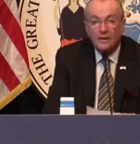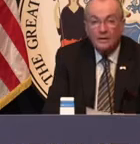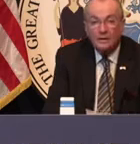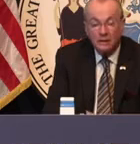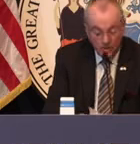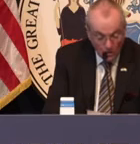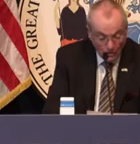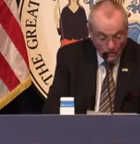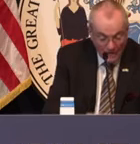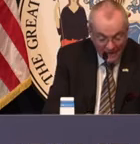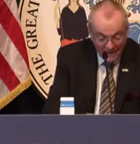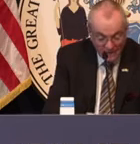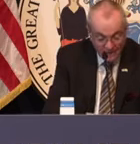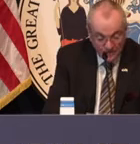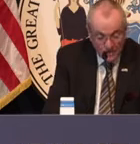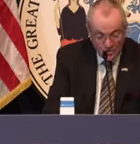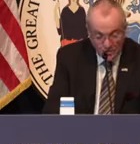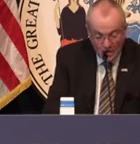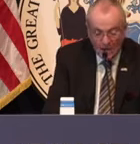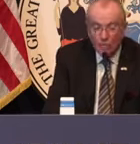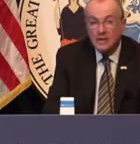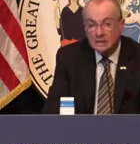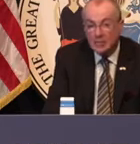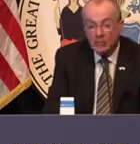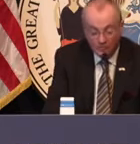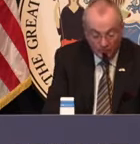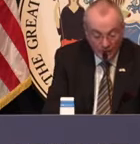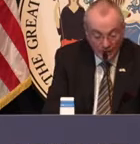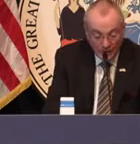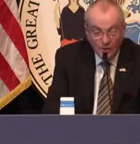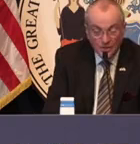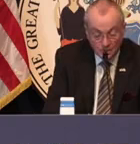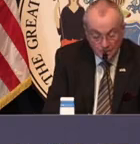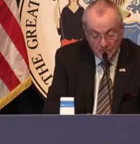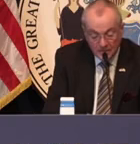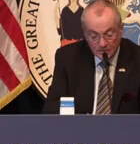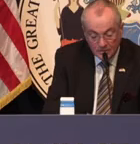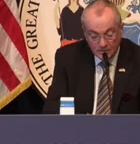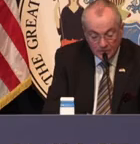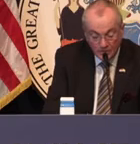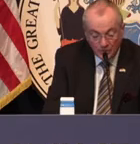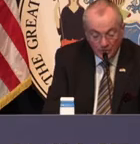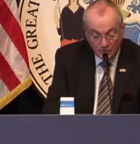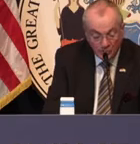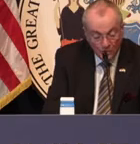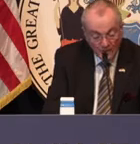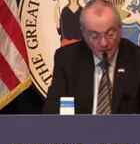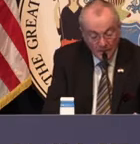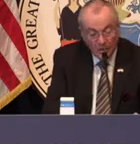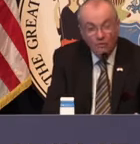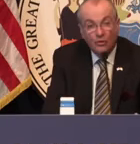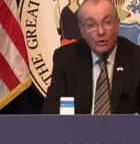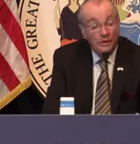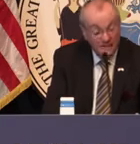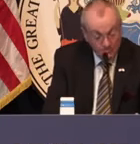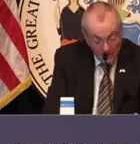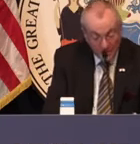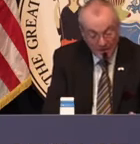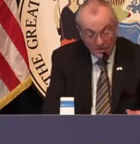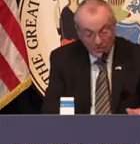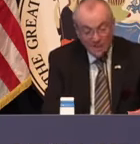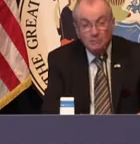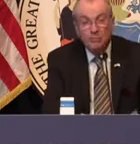where we are on our road back. These are the concrete numbers which speak to both improving overall